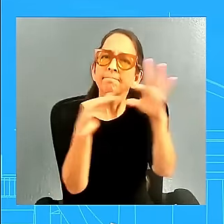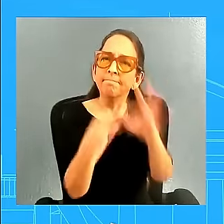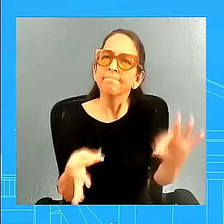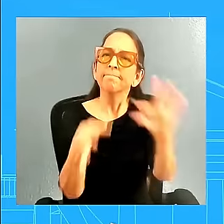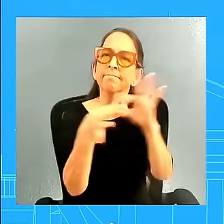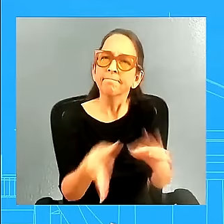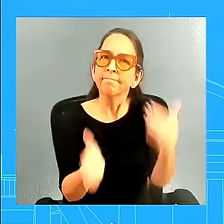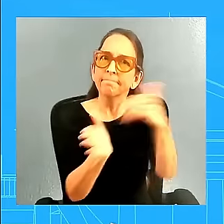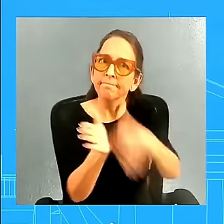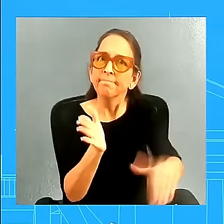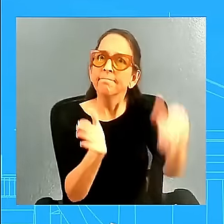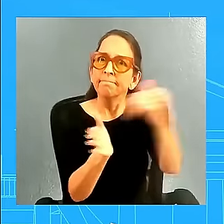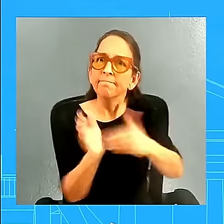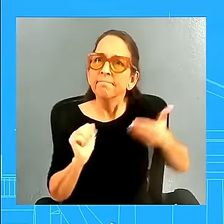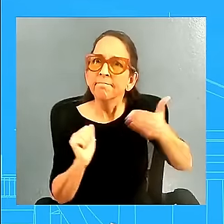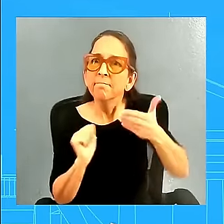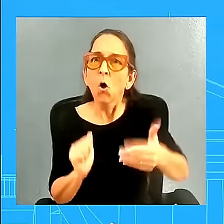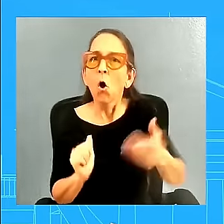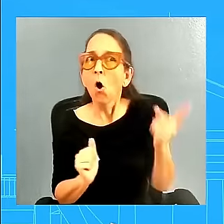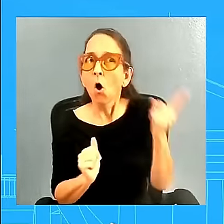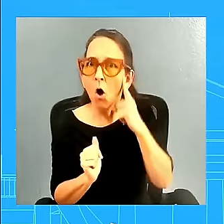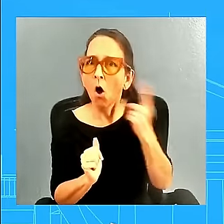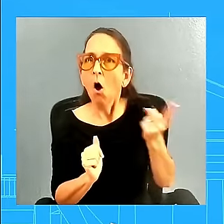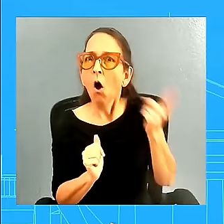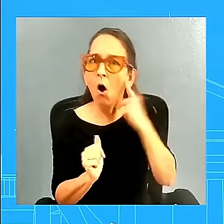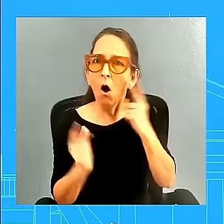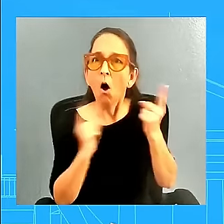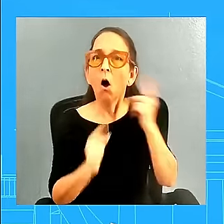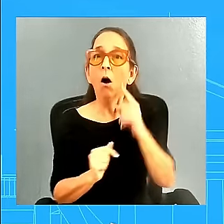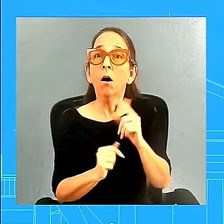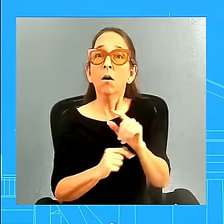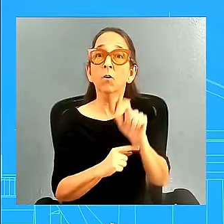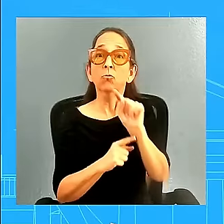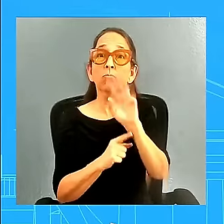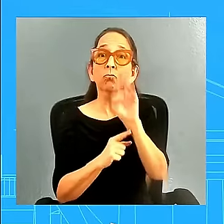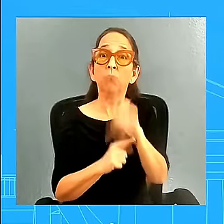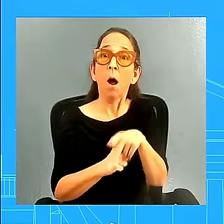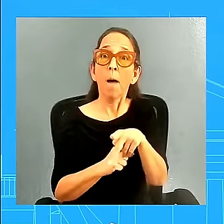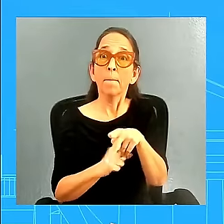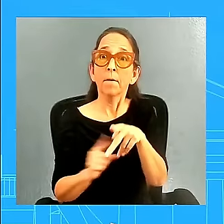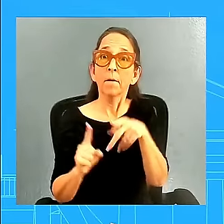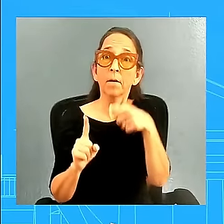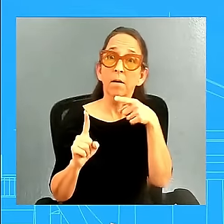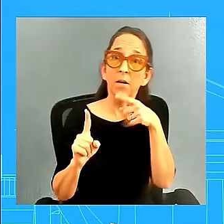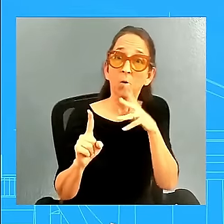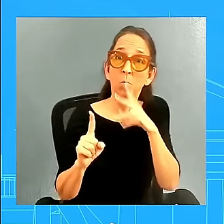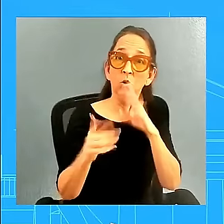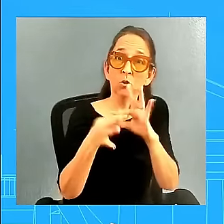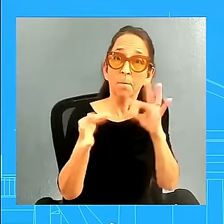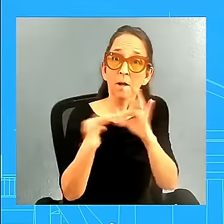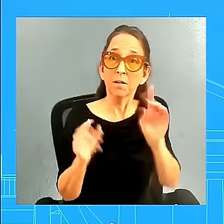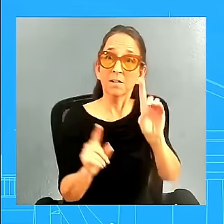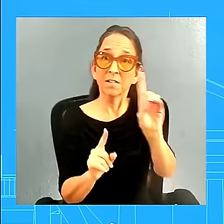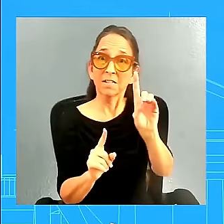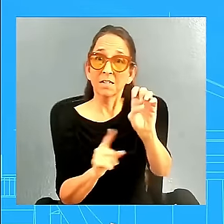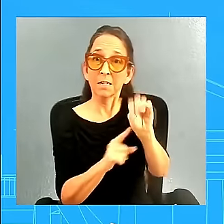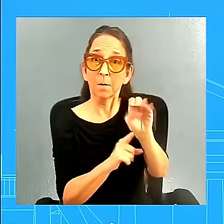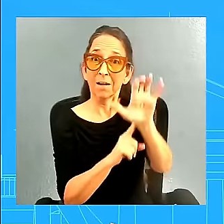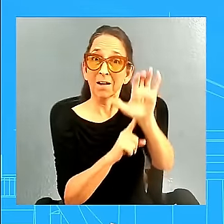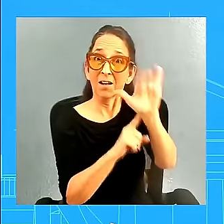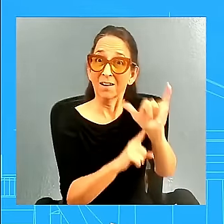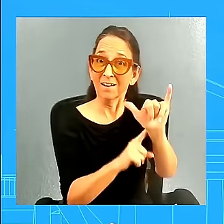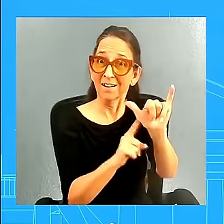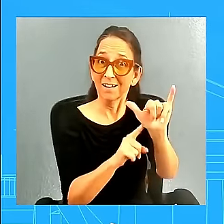heard from the former president. And it matters here because we're talking about our democracy. We're talking about what's at stake here with our democracy.